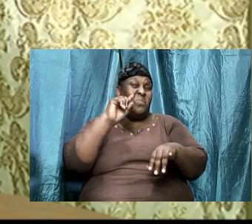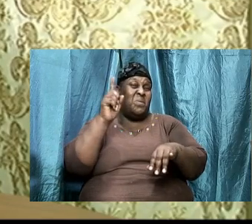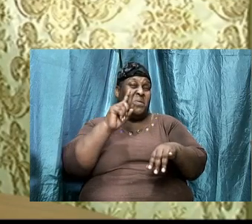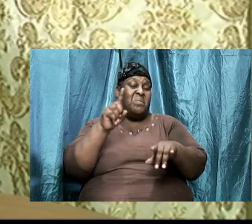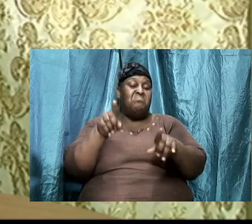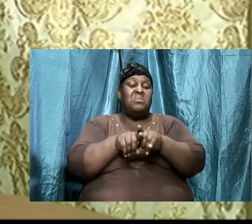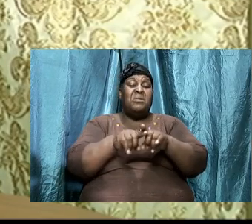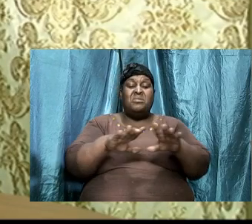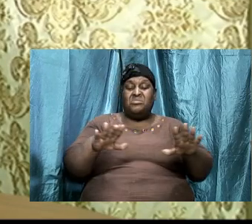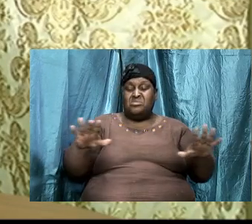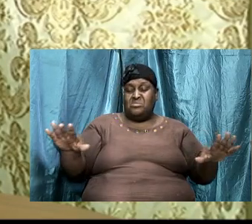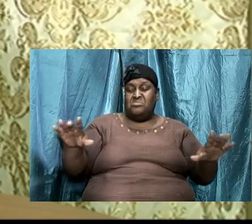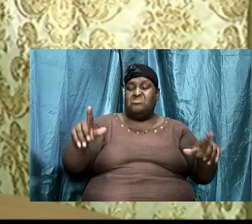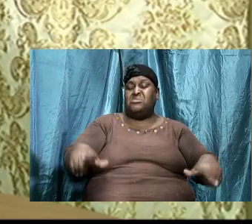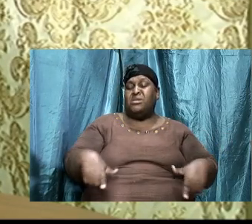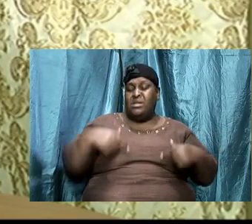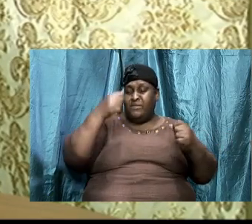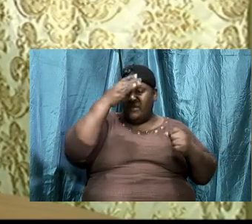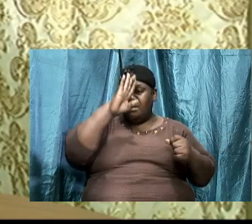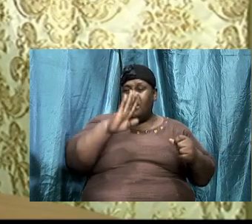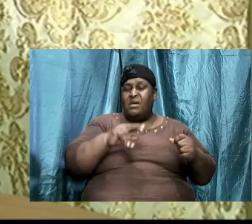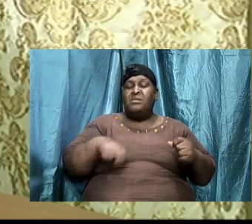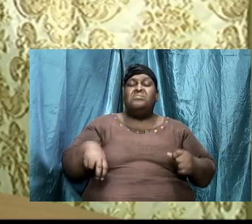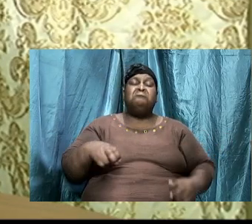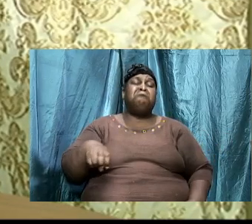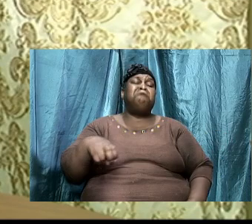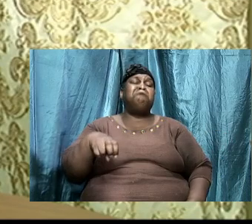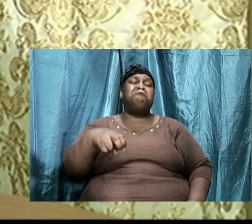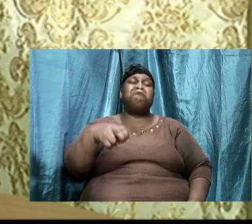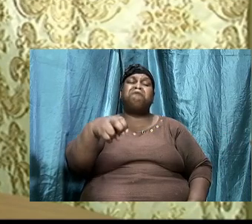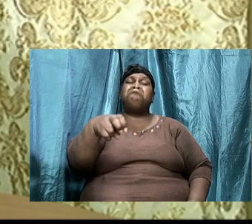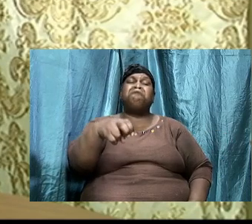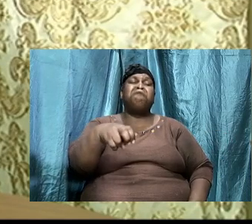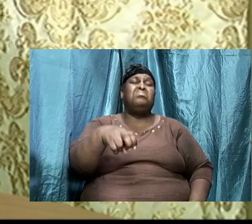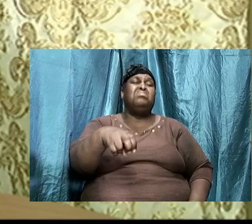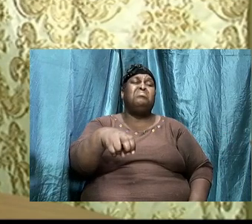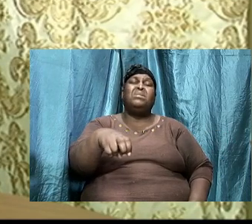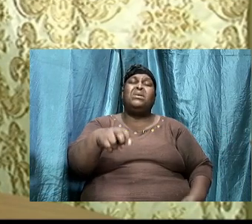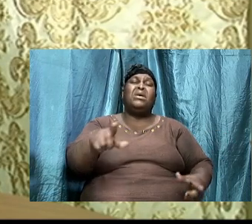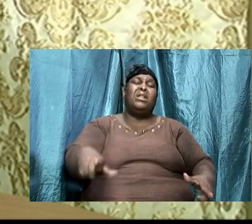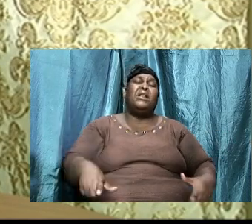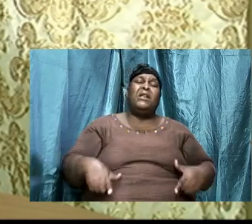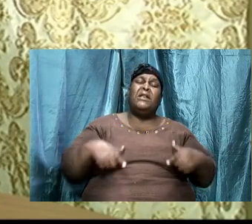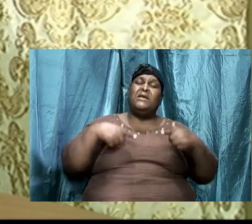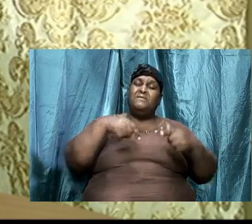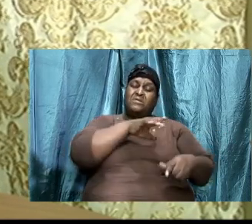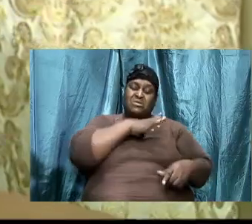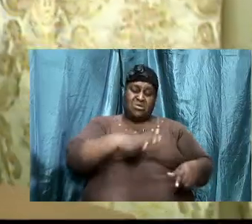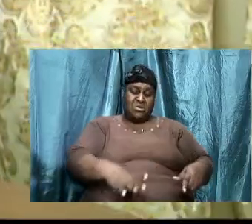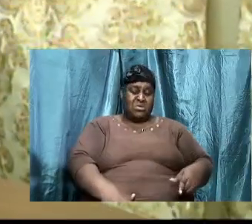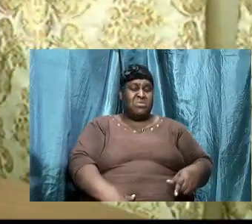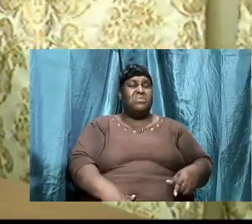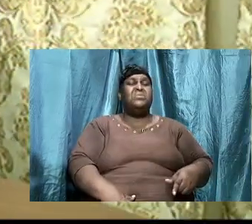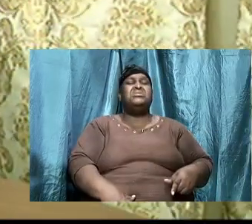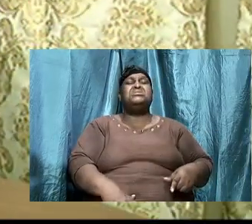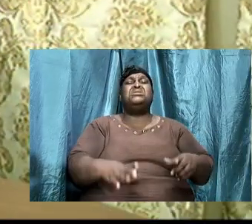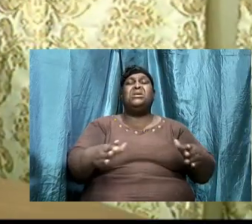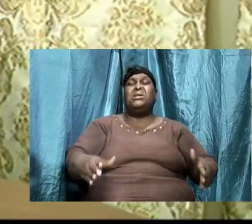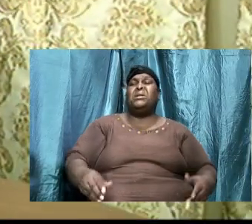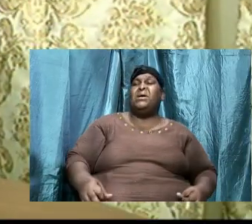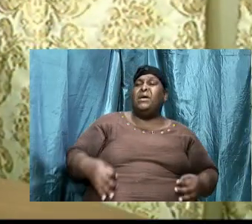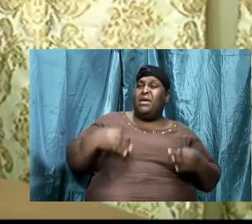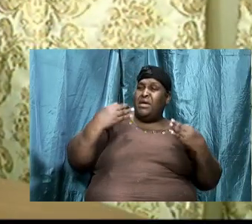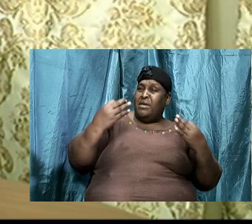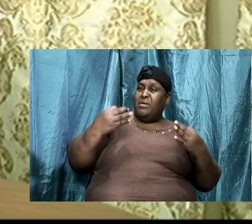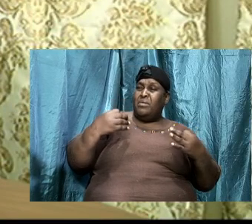children of a living God, and as we travel along this Christian journey, this Christian pathway that we have